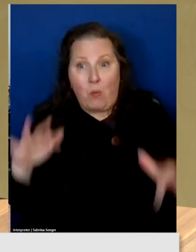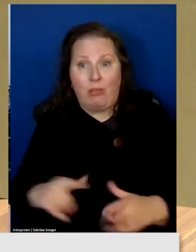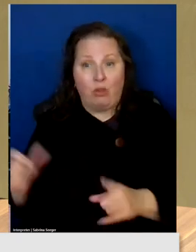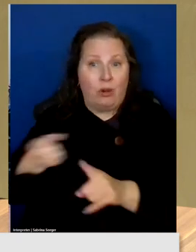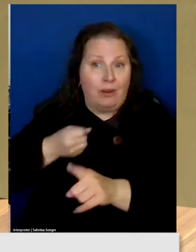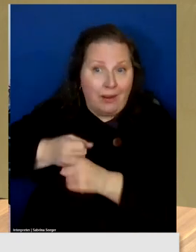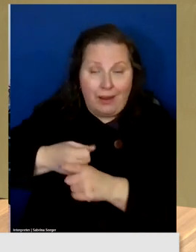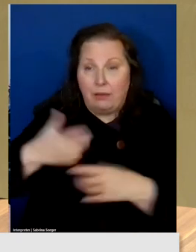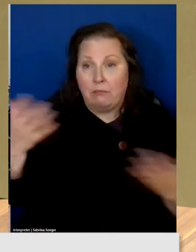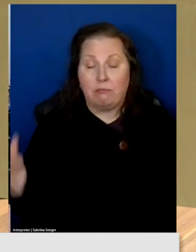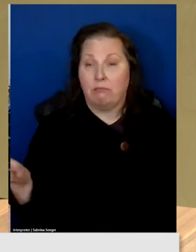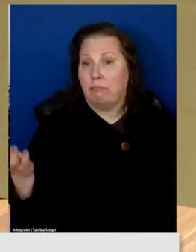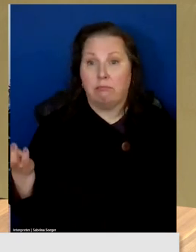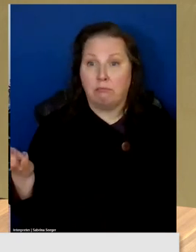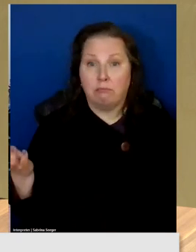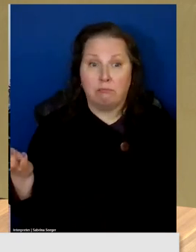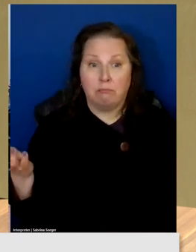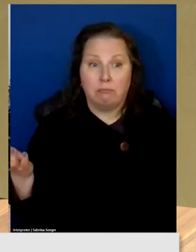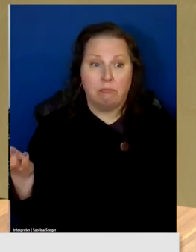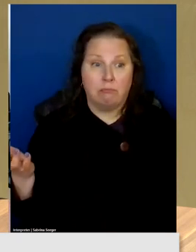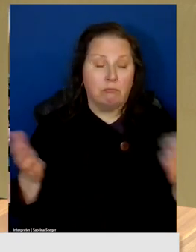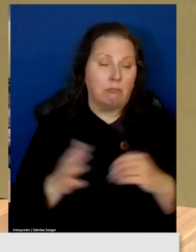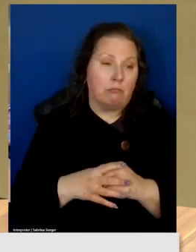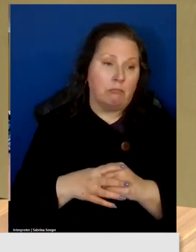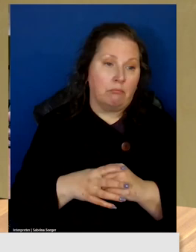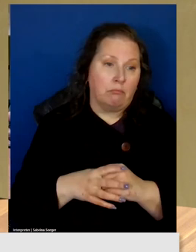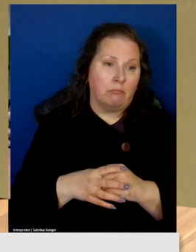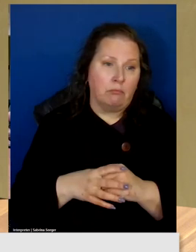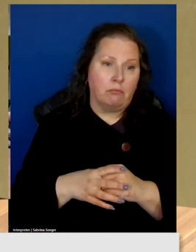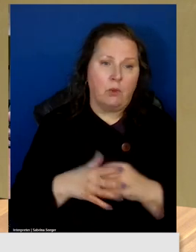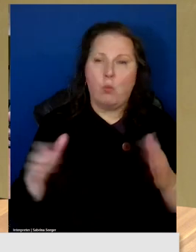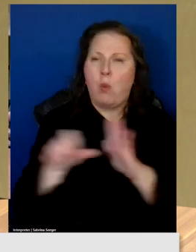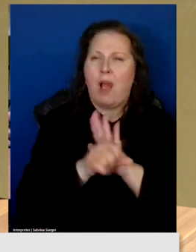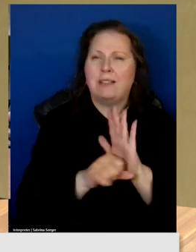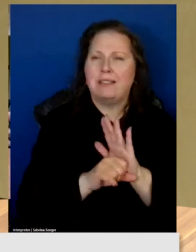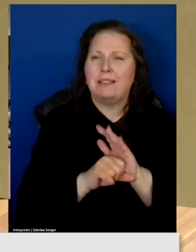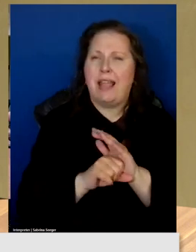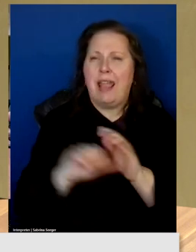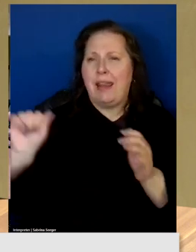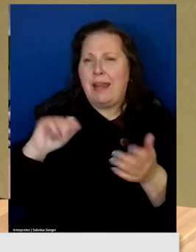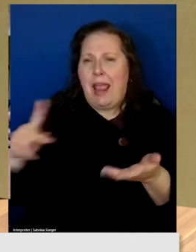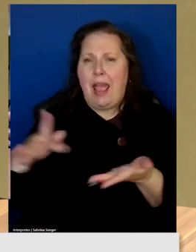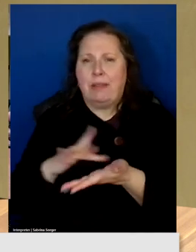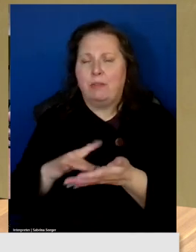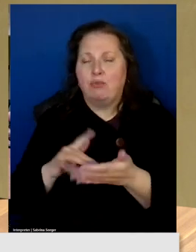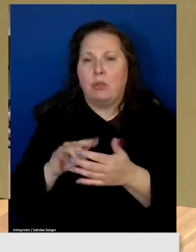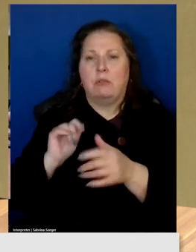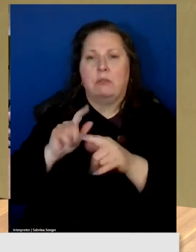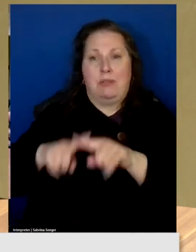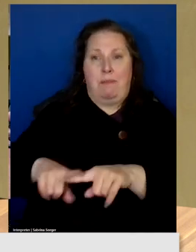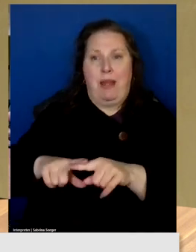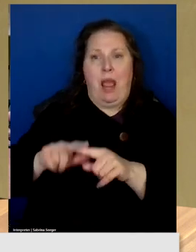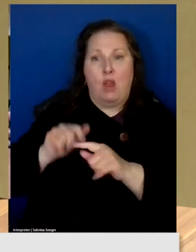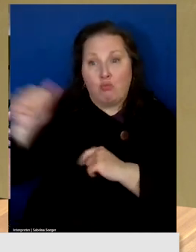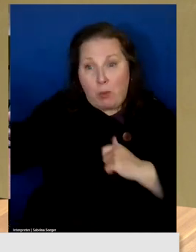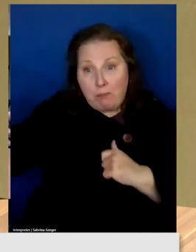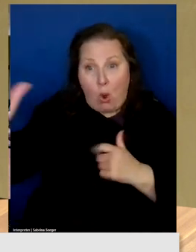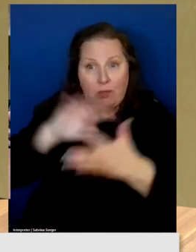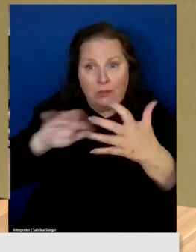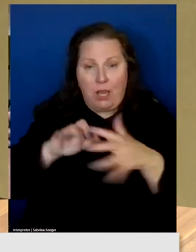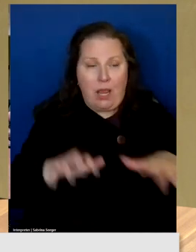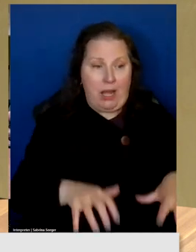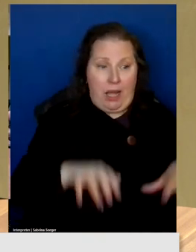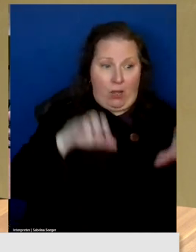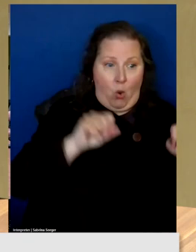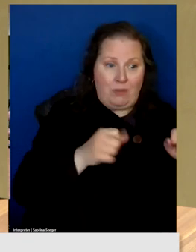down. So what state applications are dependent on remote cloud and what needs to be hosted on in